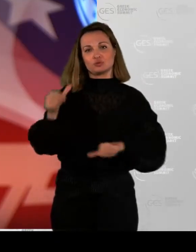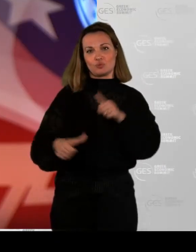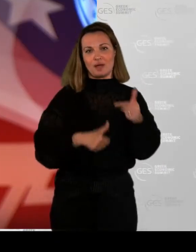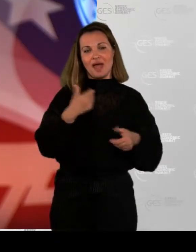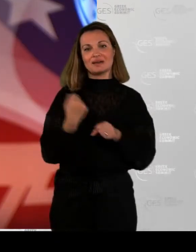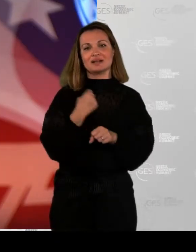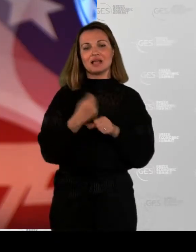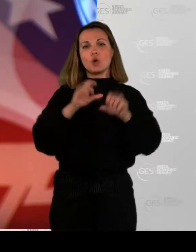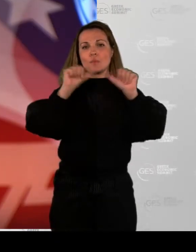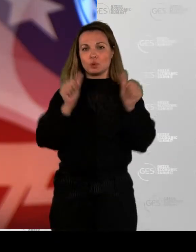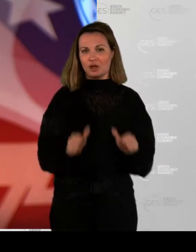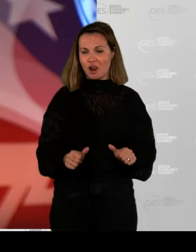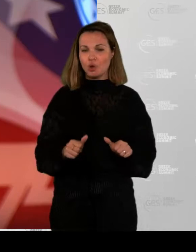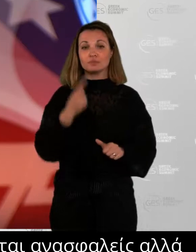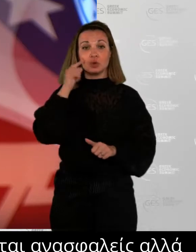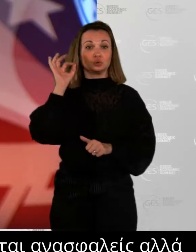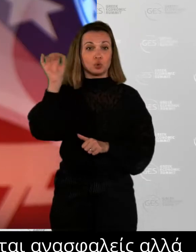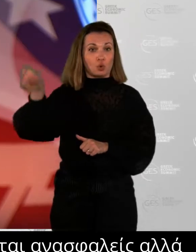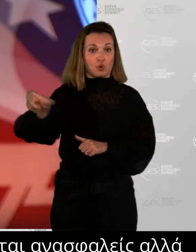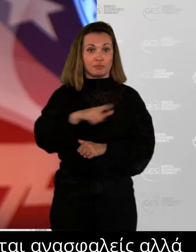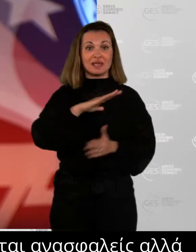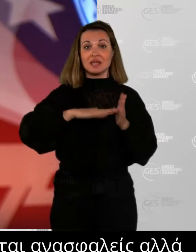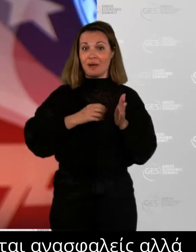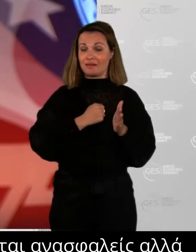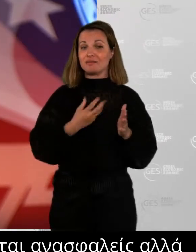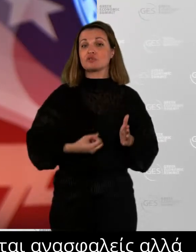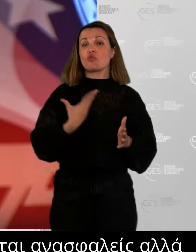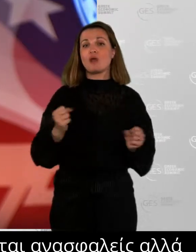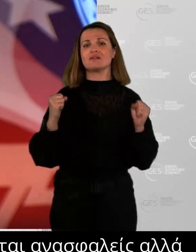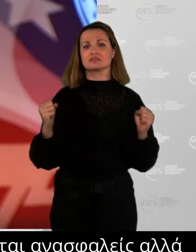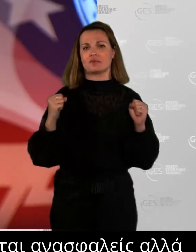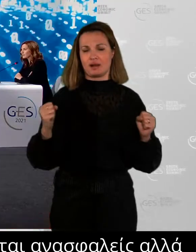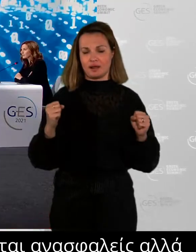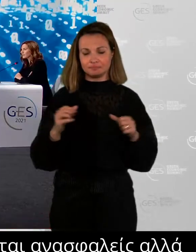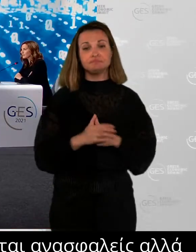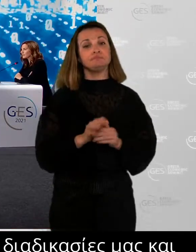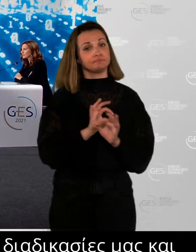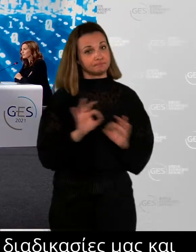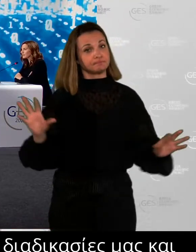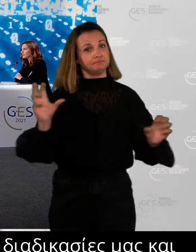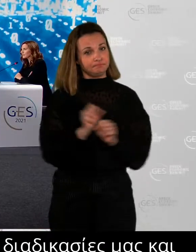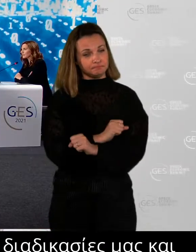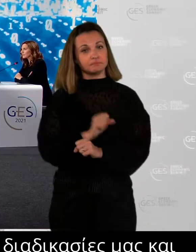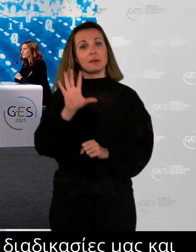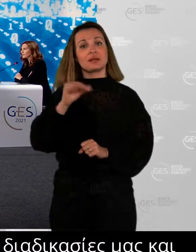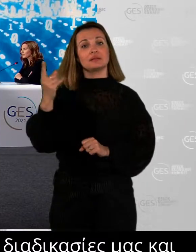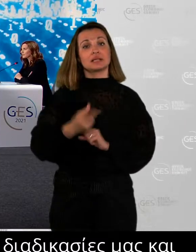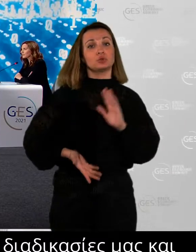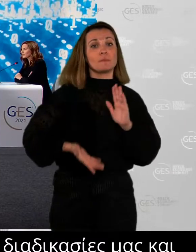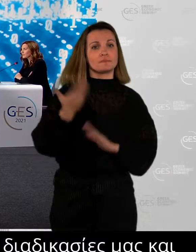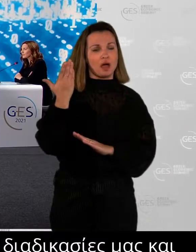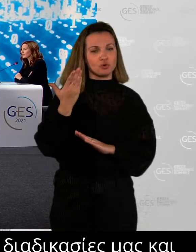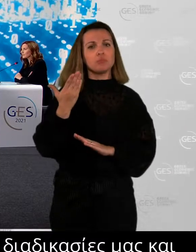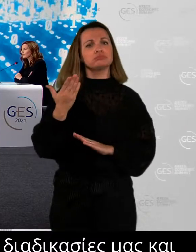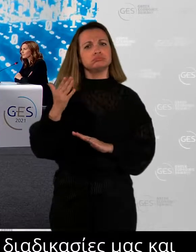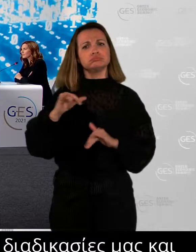performance. And we reached even more than 50% of remote working in our peak. Now, there is an opportunity